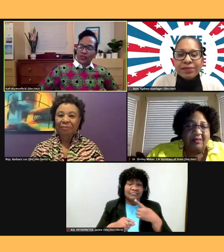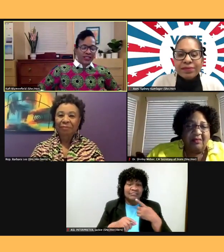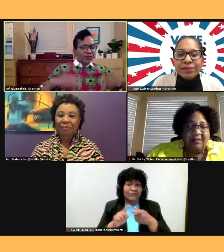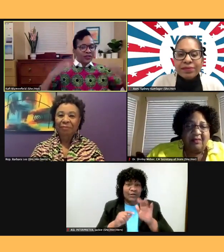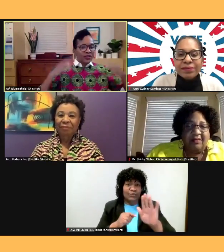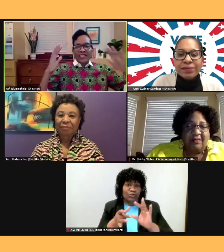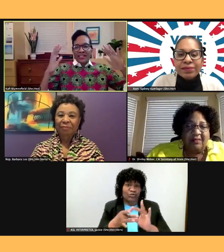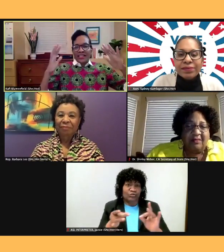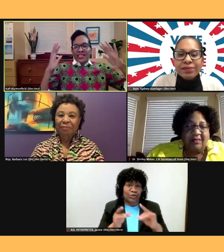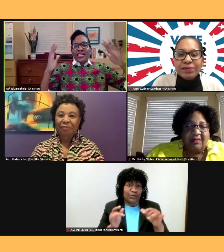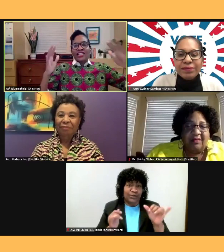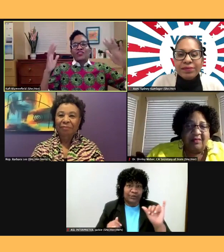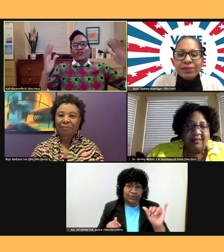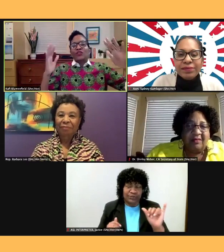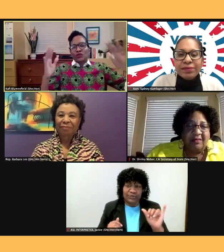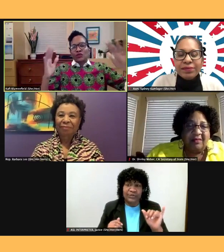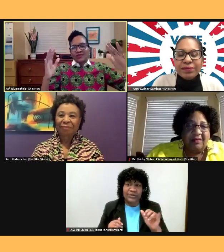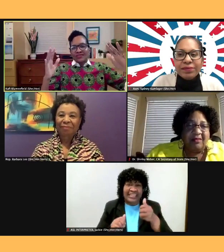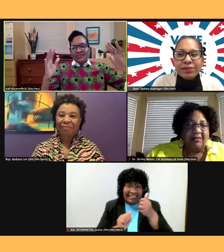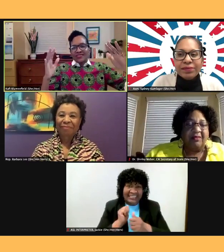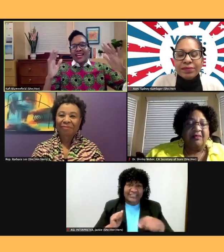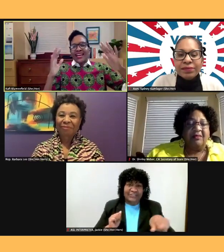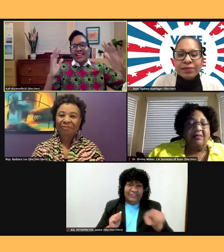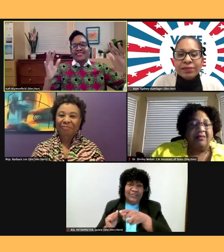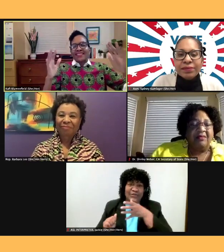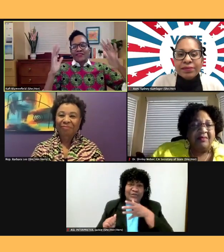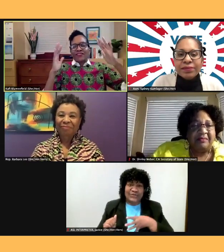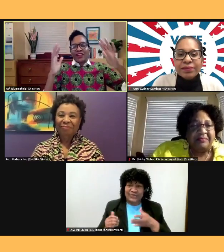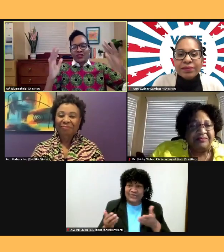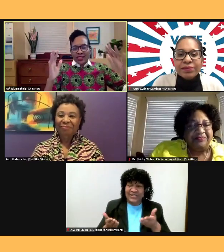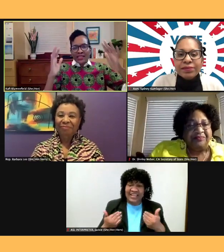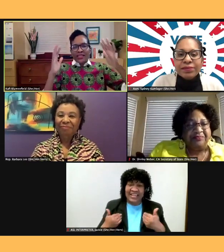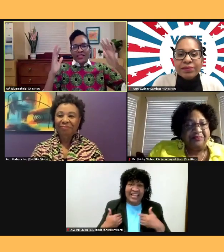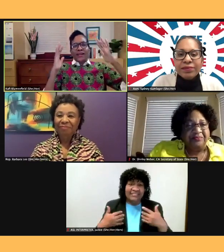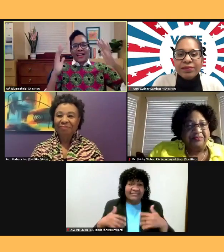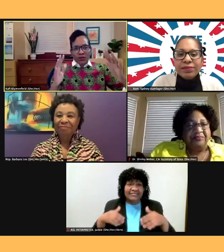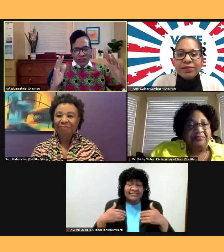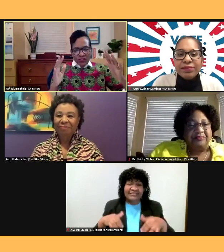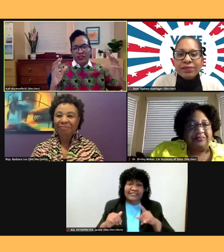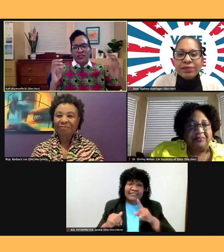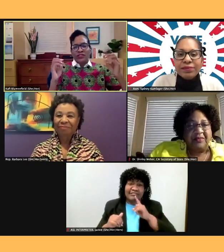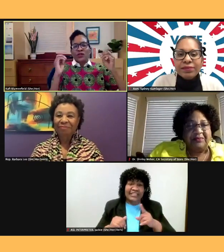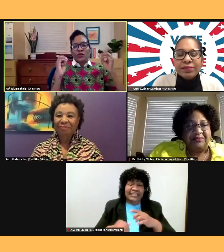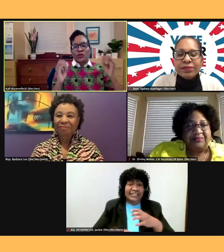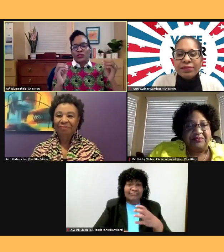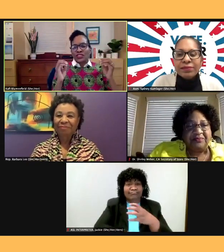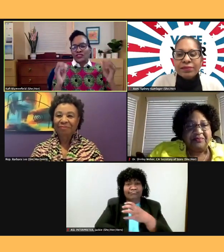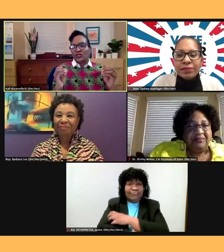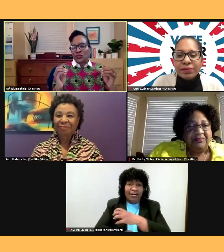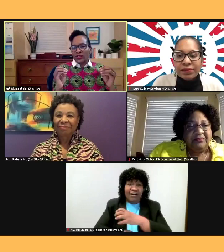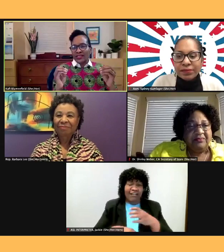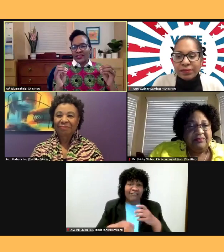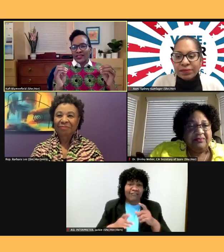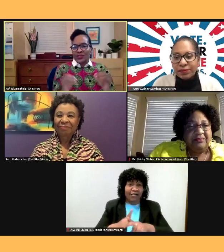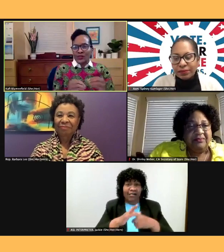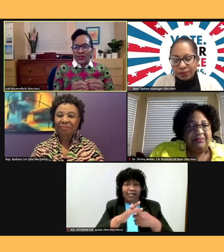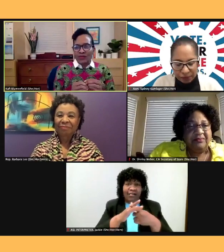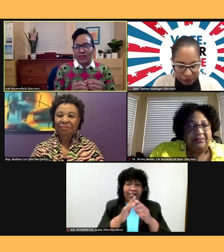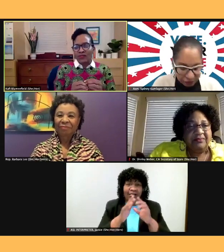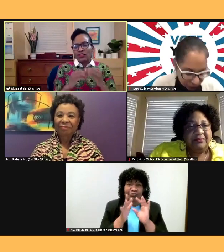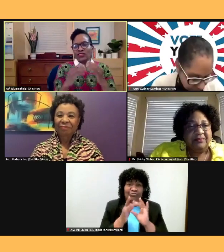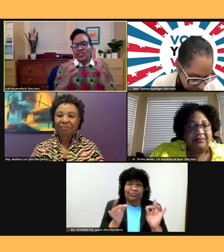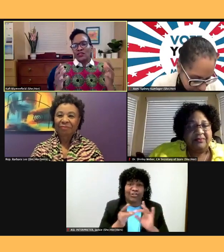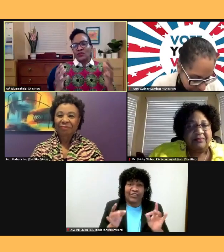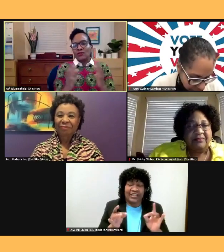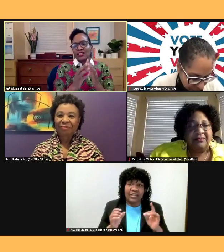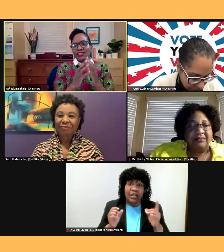each of you has a very powerful origin story. You know, when, when folks see you, they may